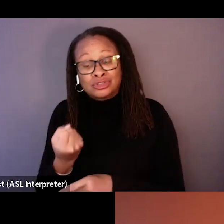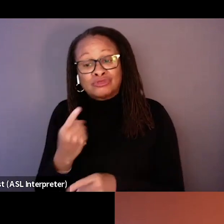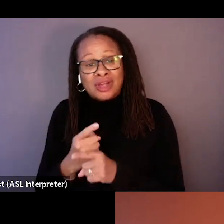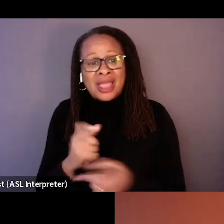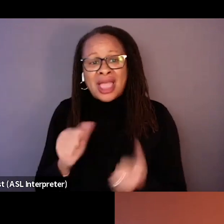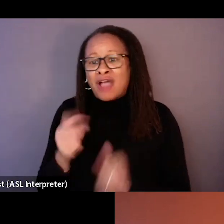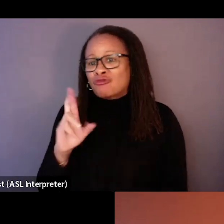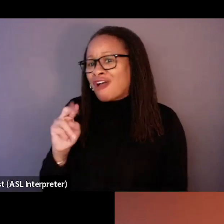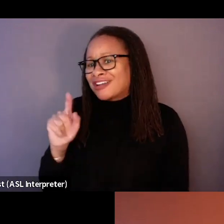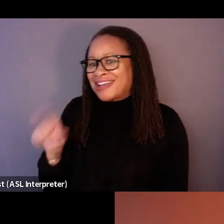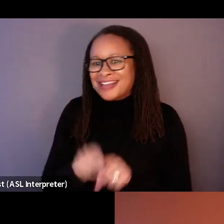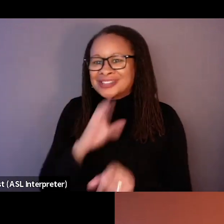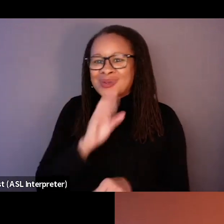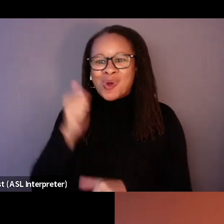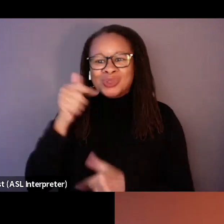Ronita as an older sister?